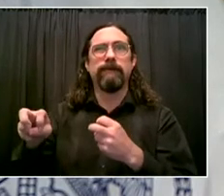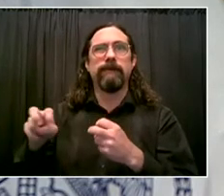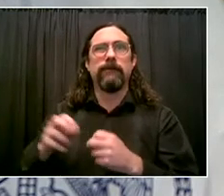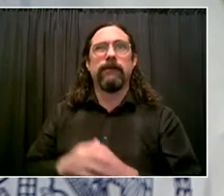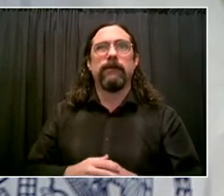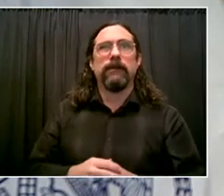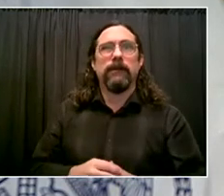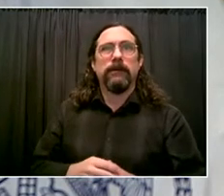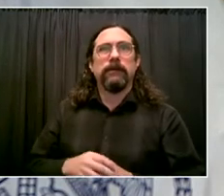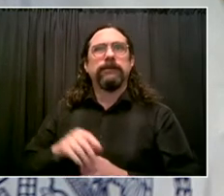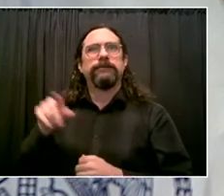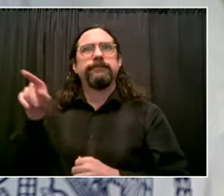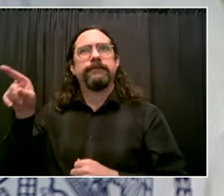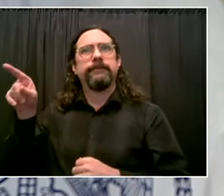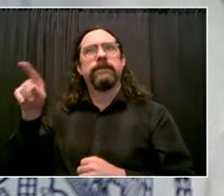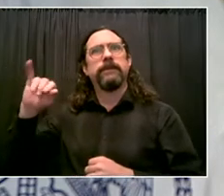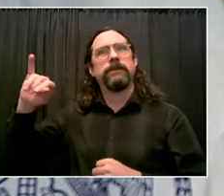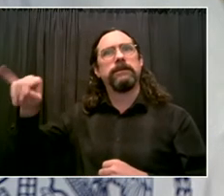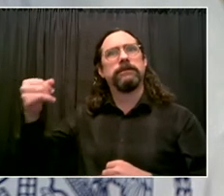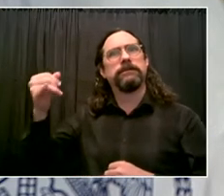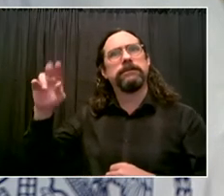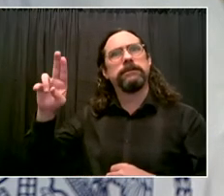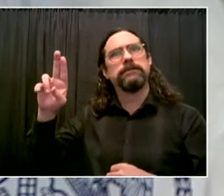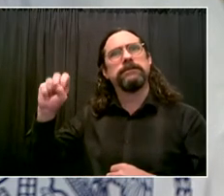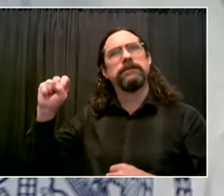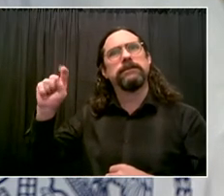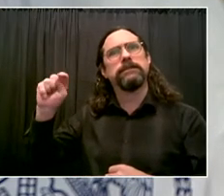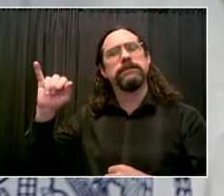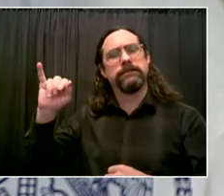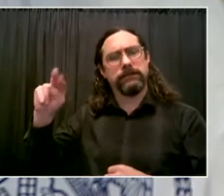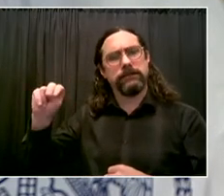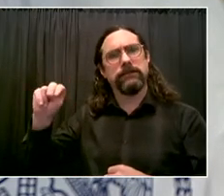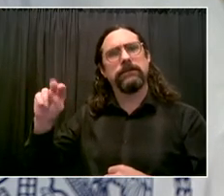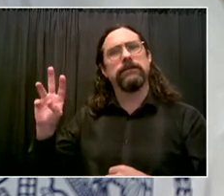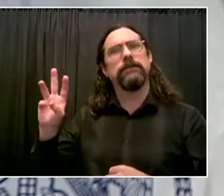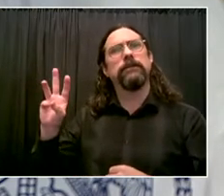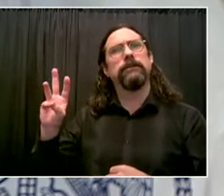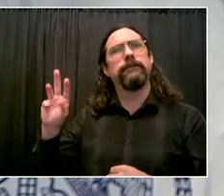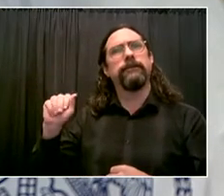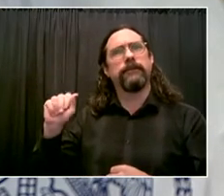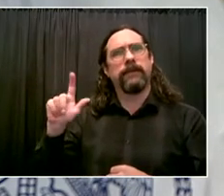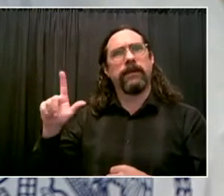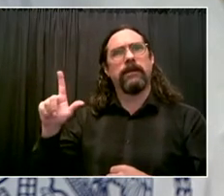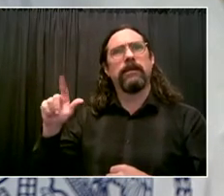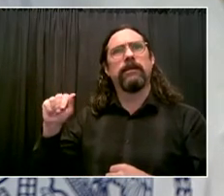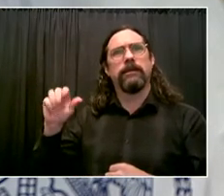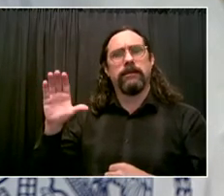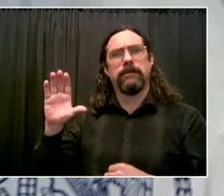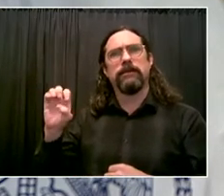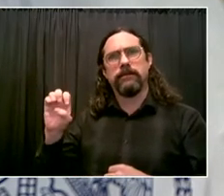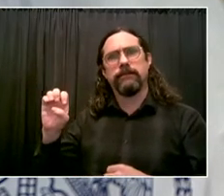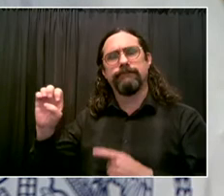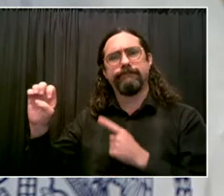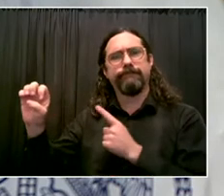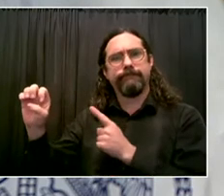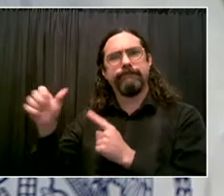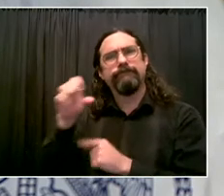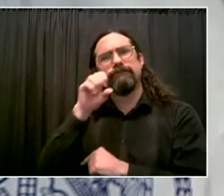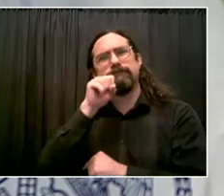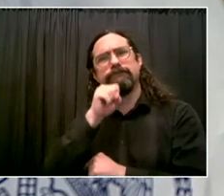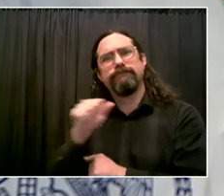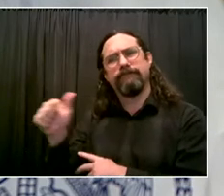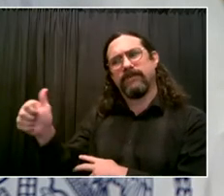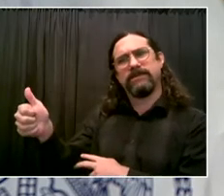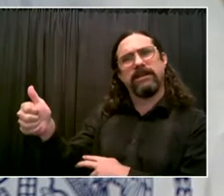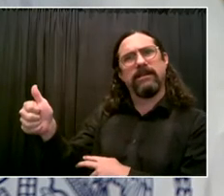horrible. Ten-year-old child, should be alive today, should be in school right now, killed